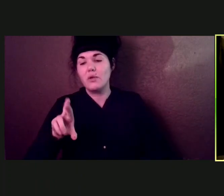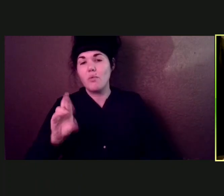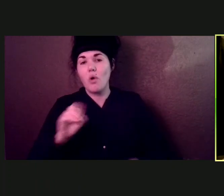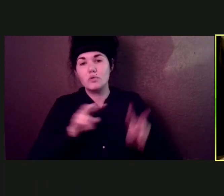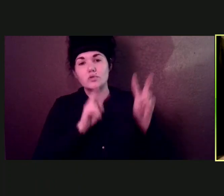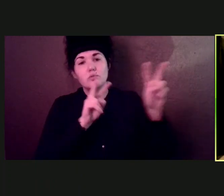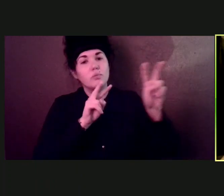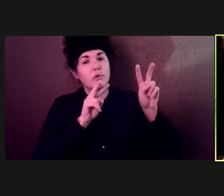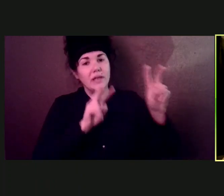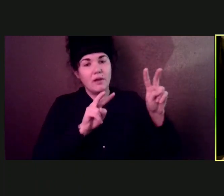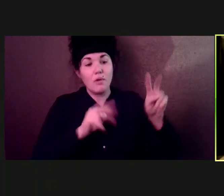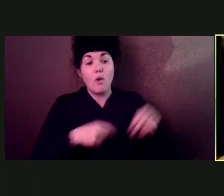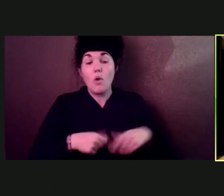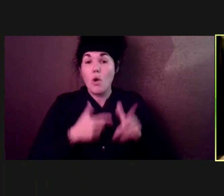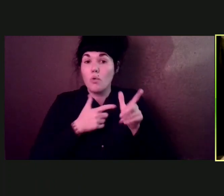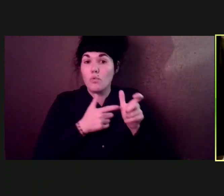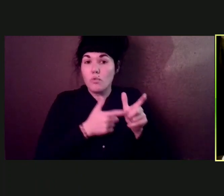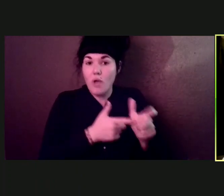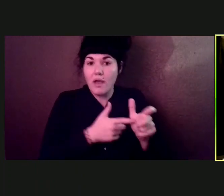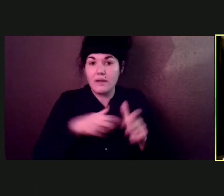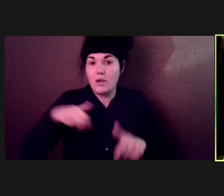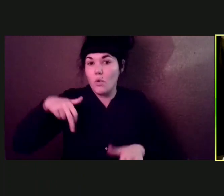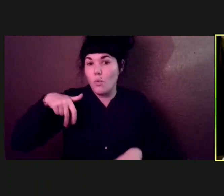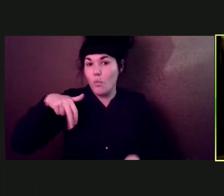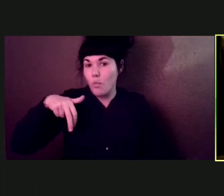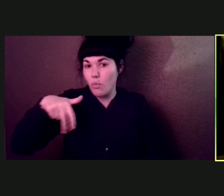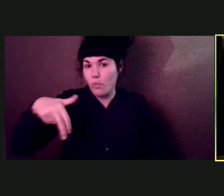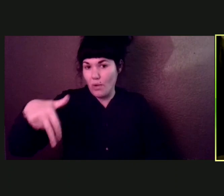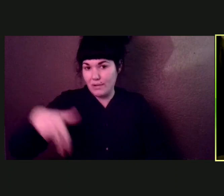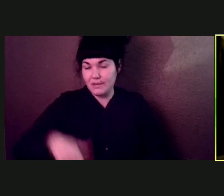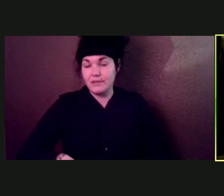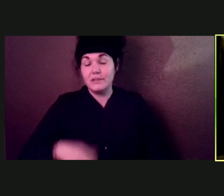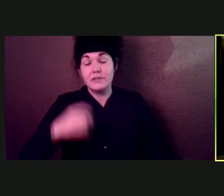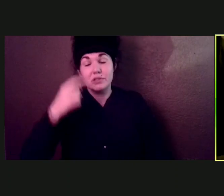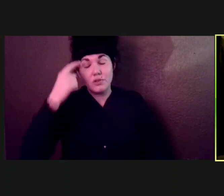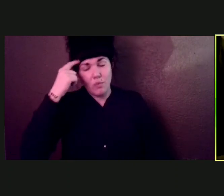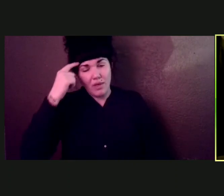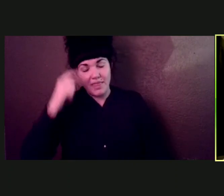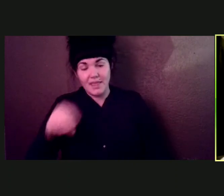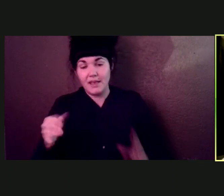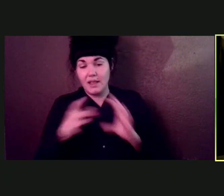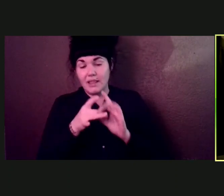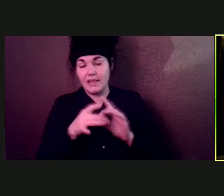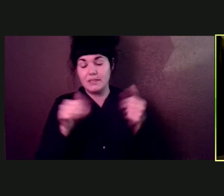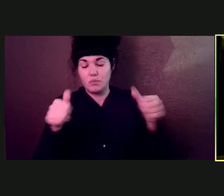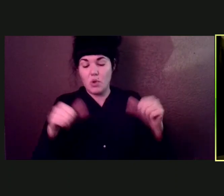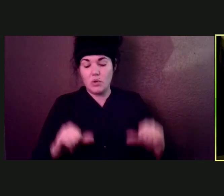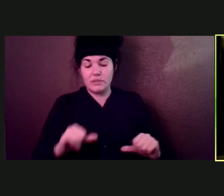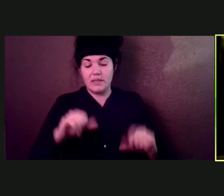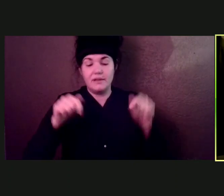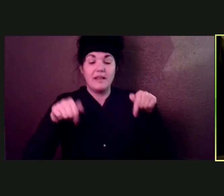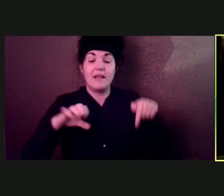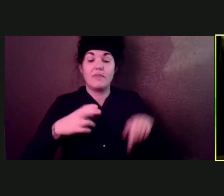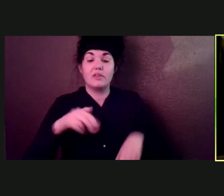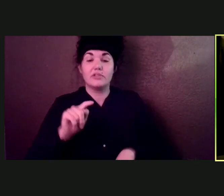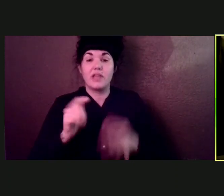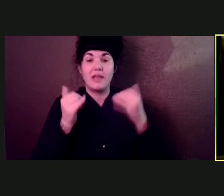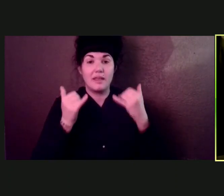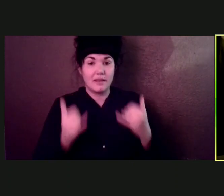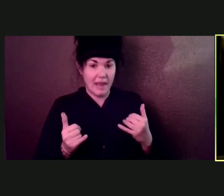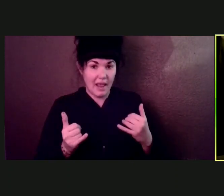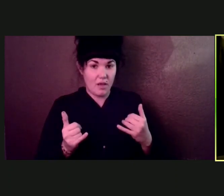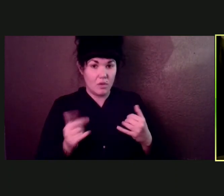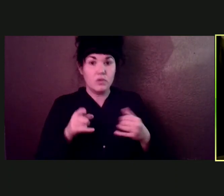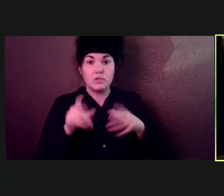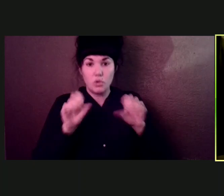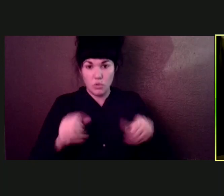link is being dropped into the chat right now so that you can register for it. And we're